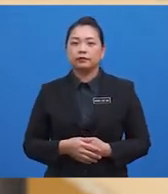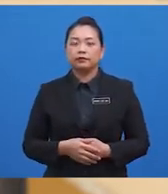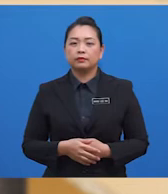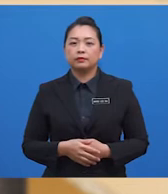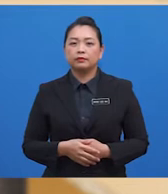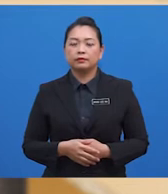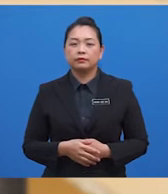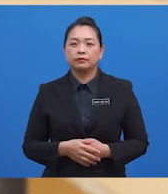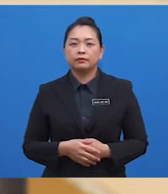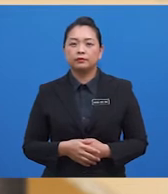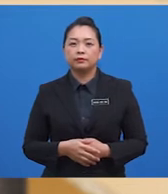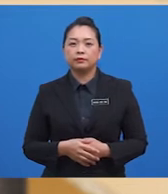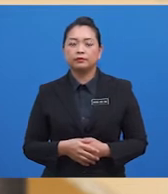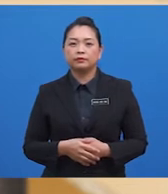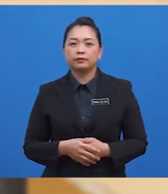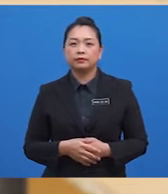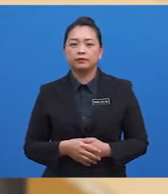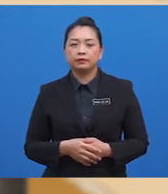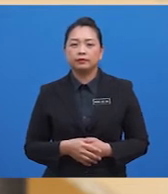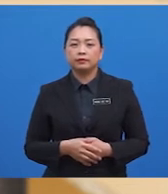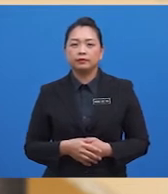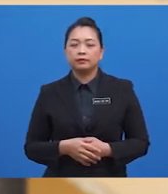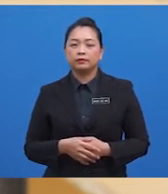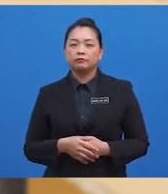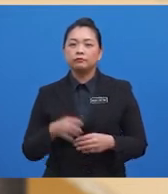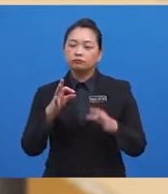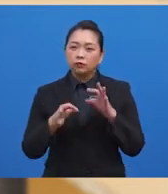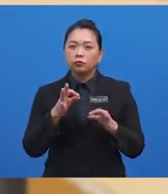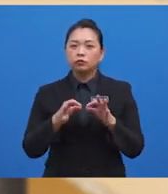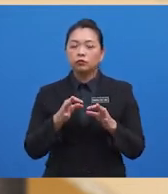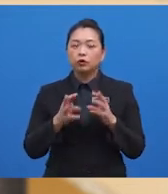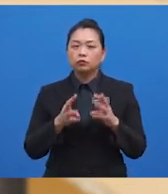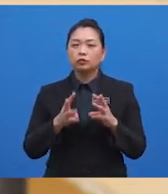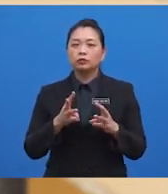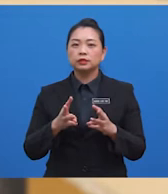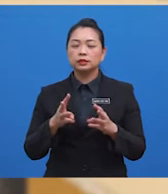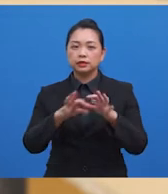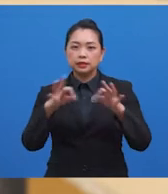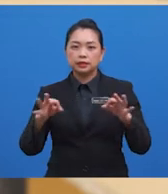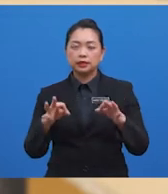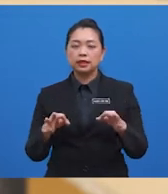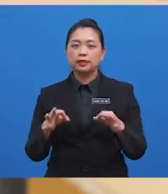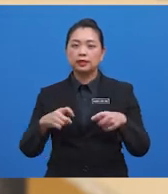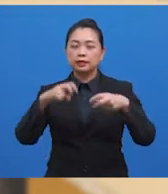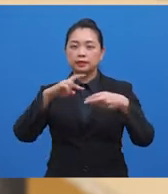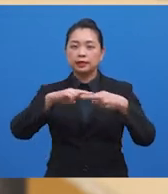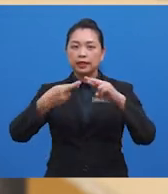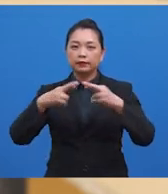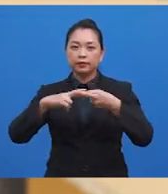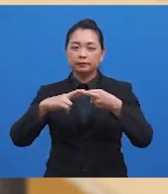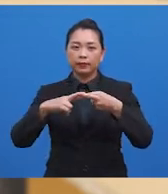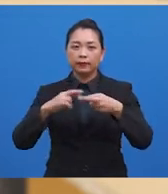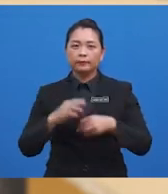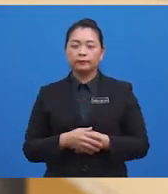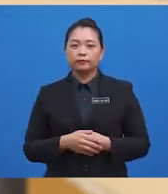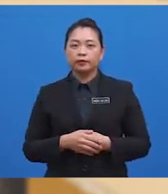which is not meant for this text. Although the topic within the statement is relevant, the clue is in the term used.